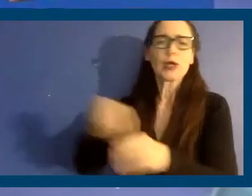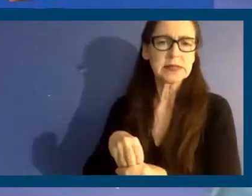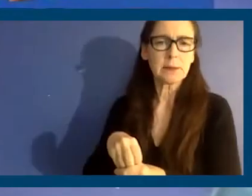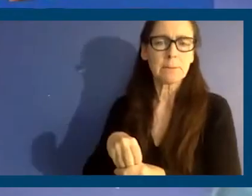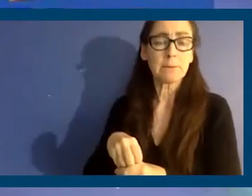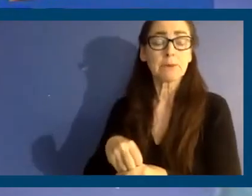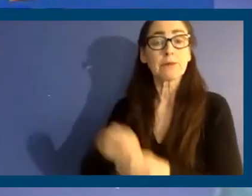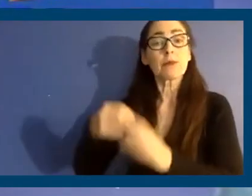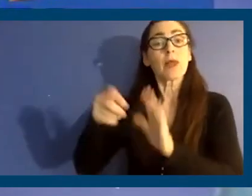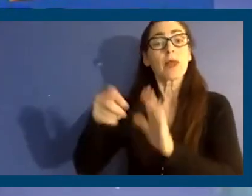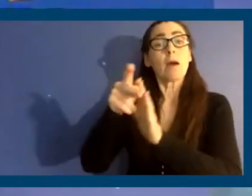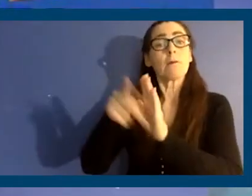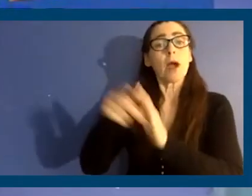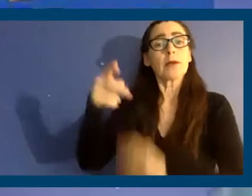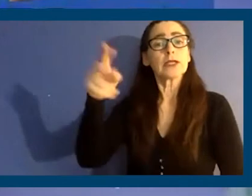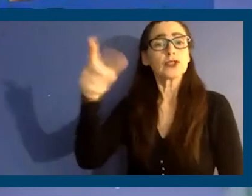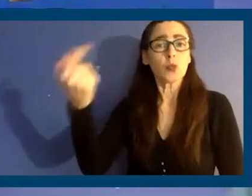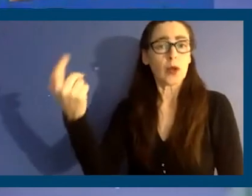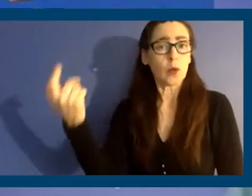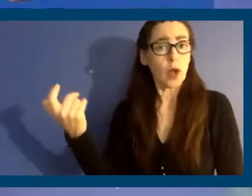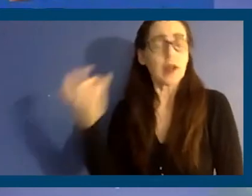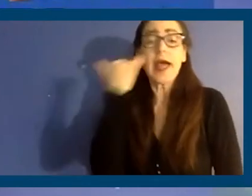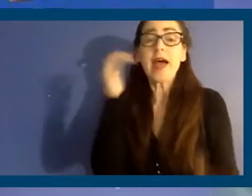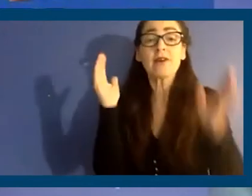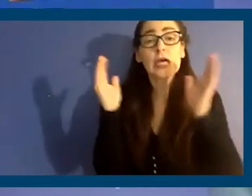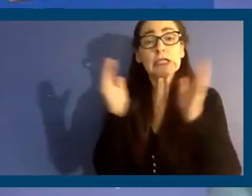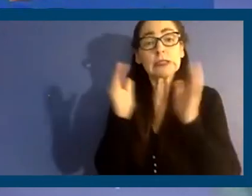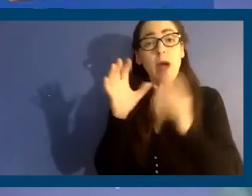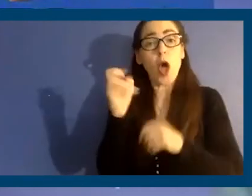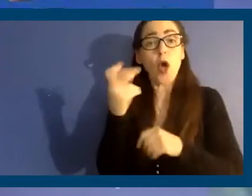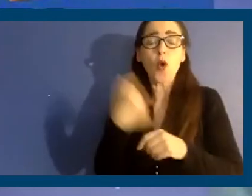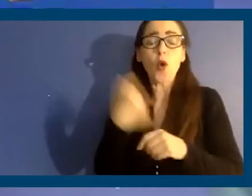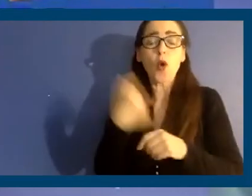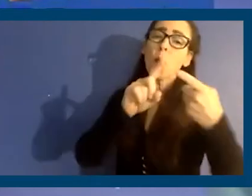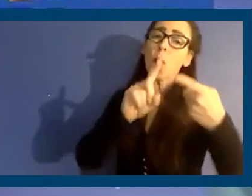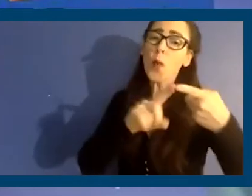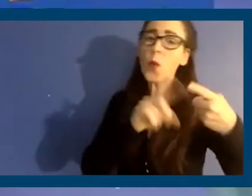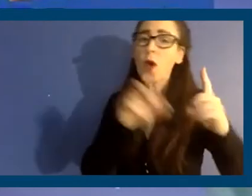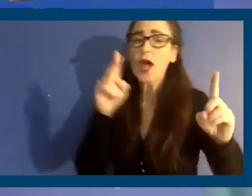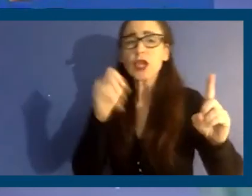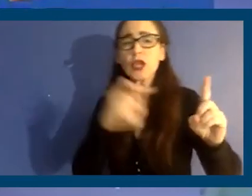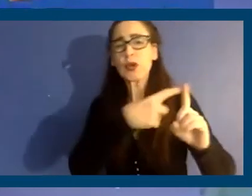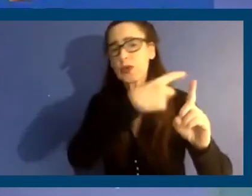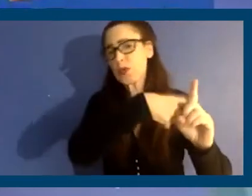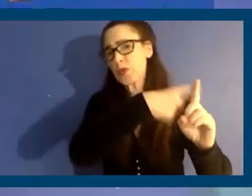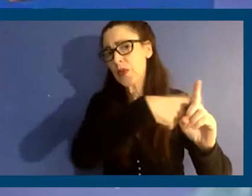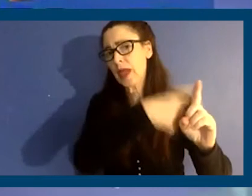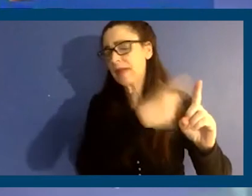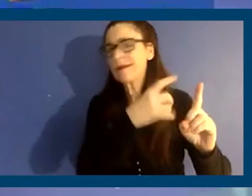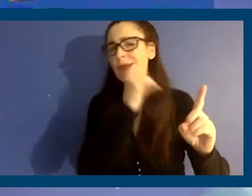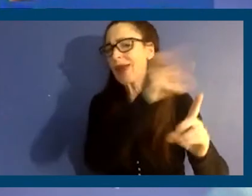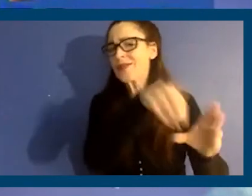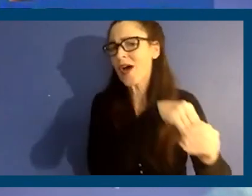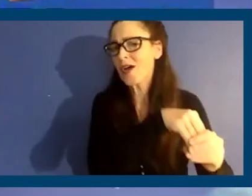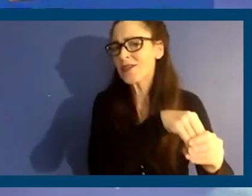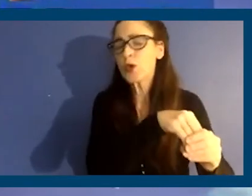21 does is says, well, if you're a small owner and you have one unit that you're renting out, you're exempt. But if